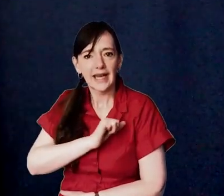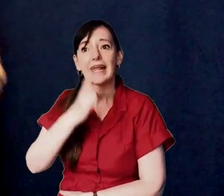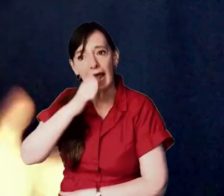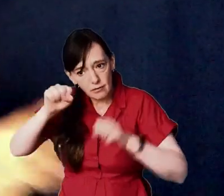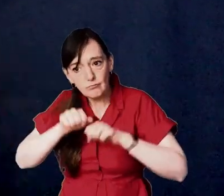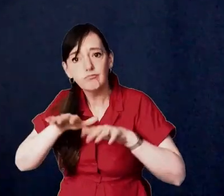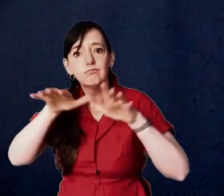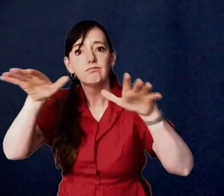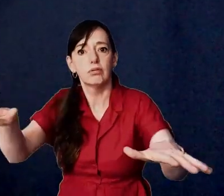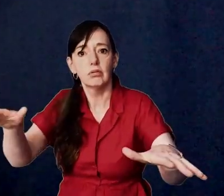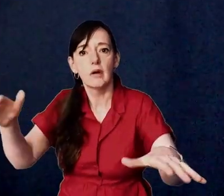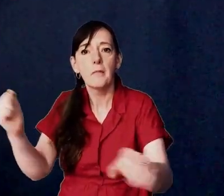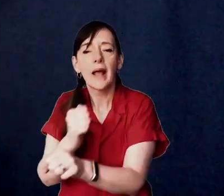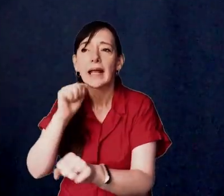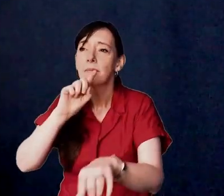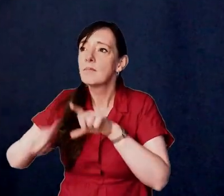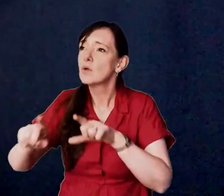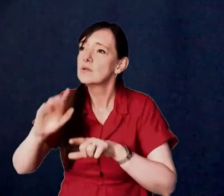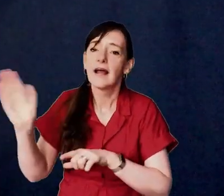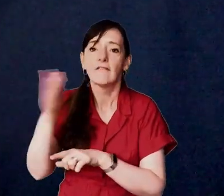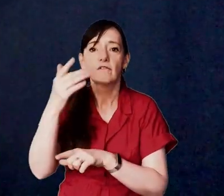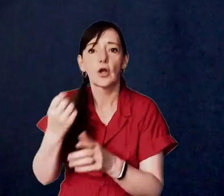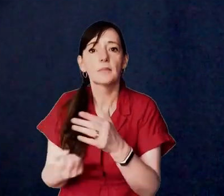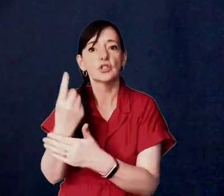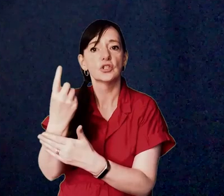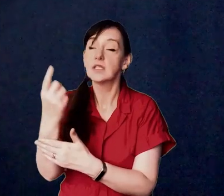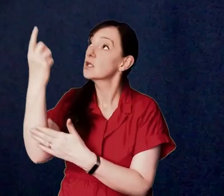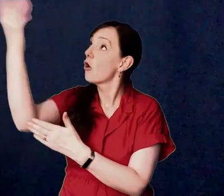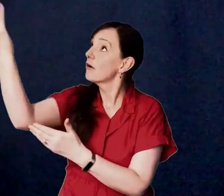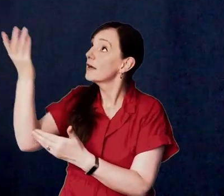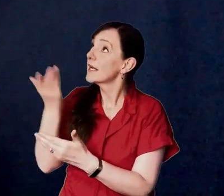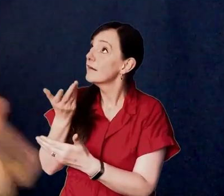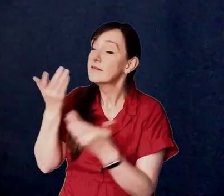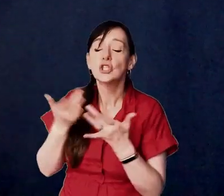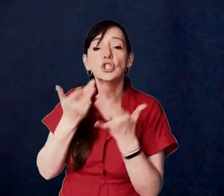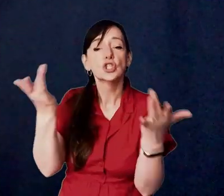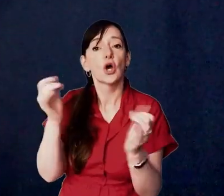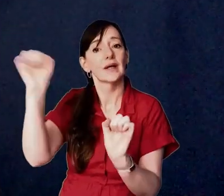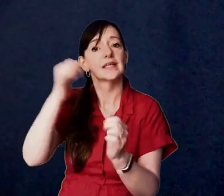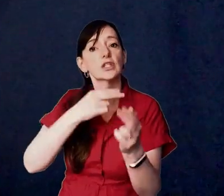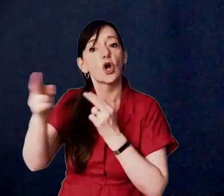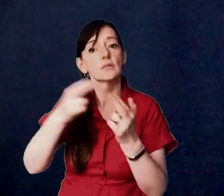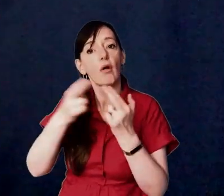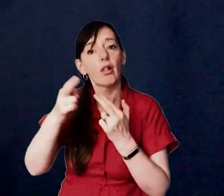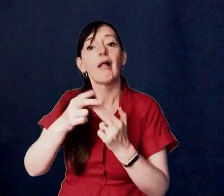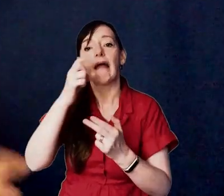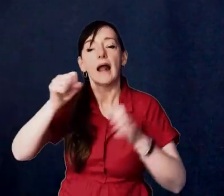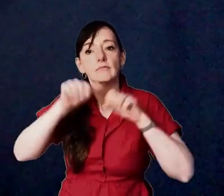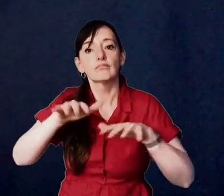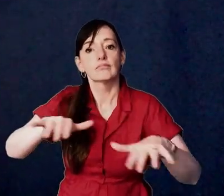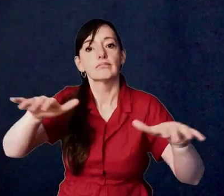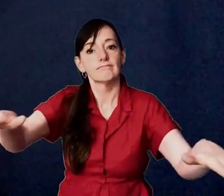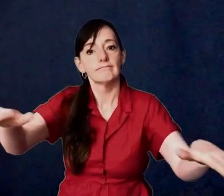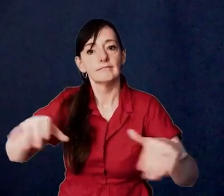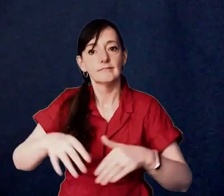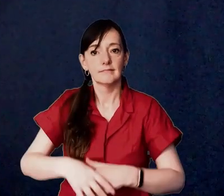let's grab hold of opportunities make most of every opportunity that the lord sends and let's show that the gospel of jesus can go viral